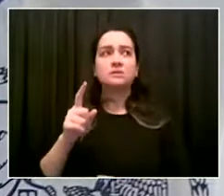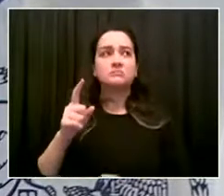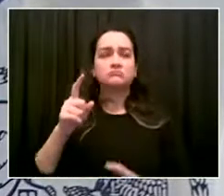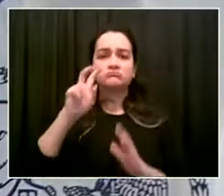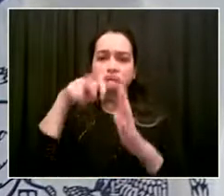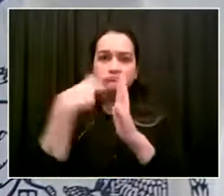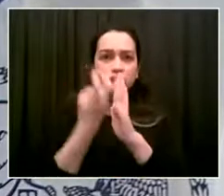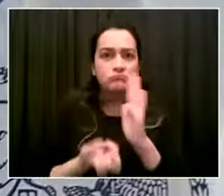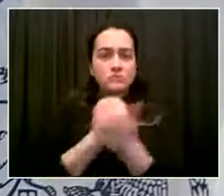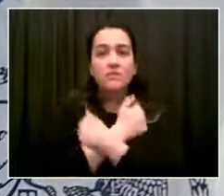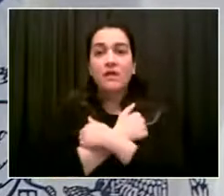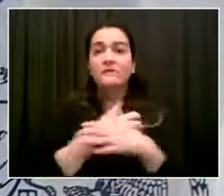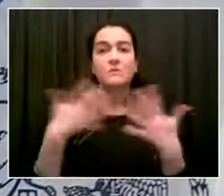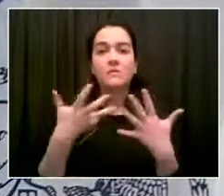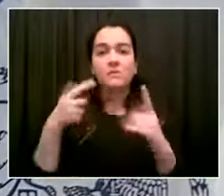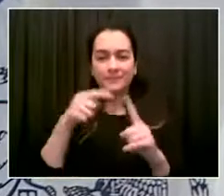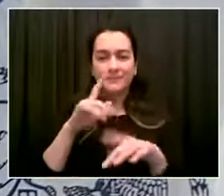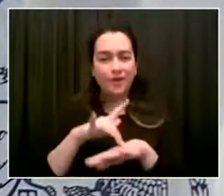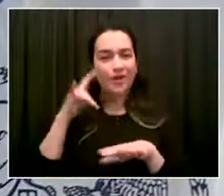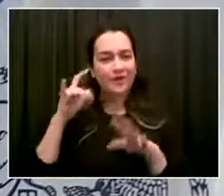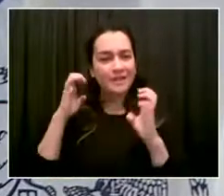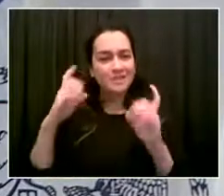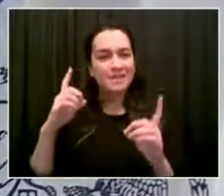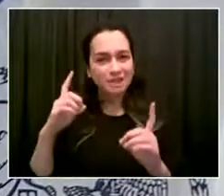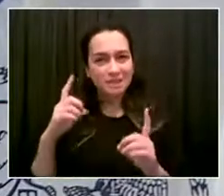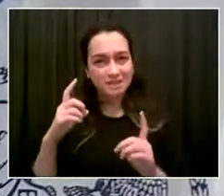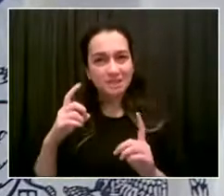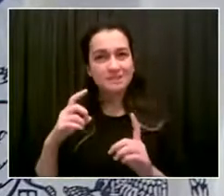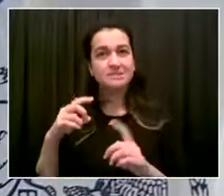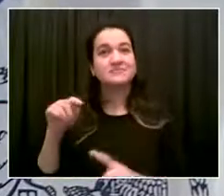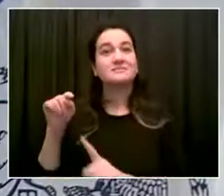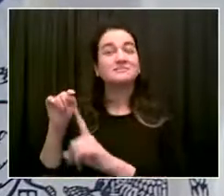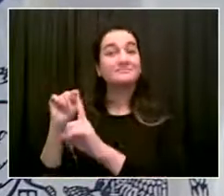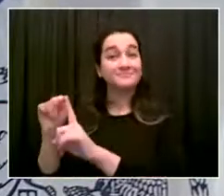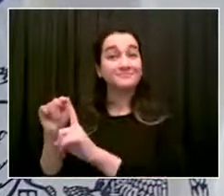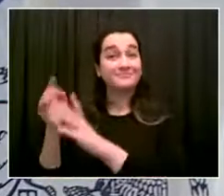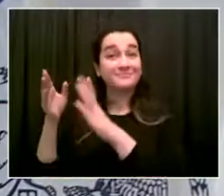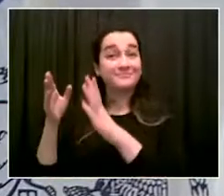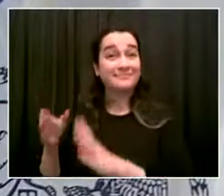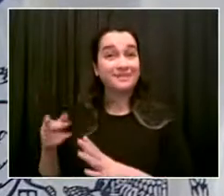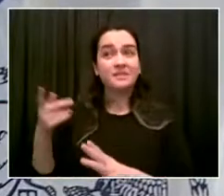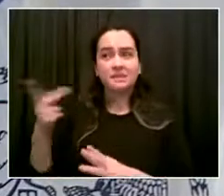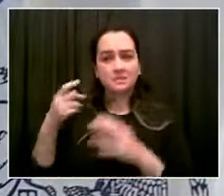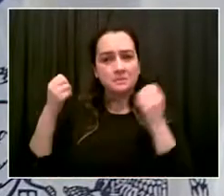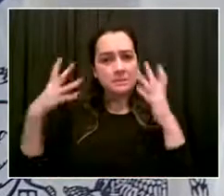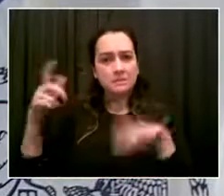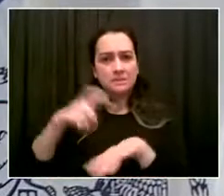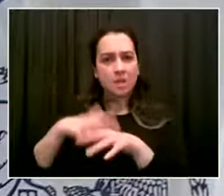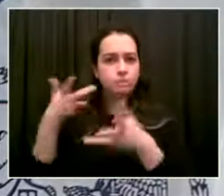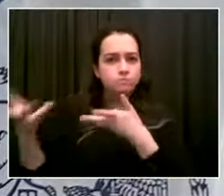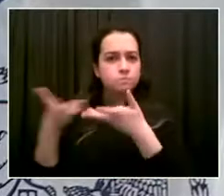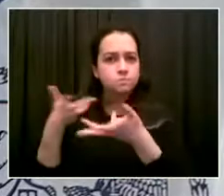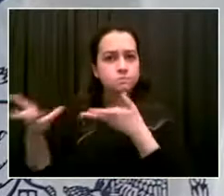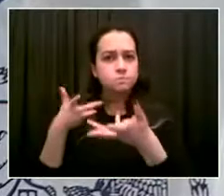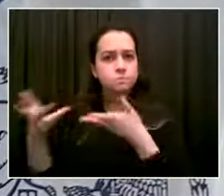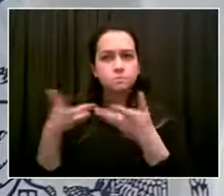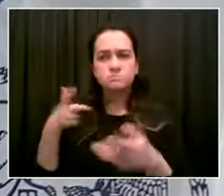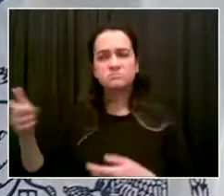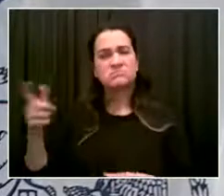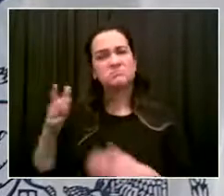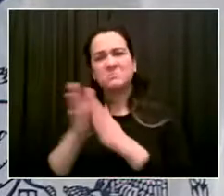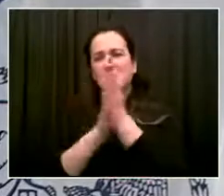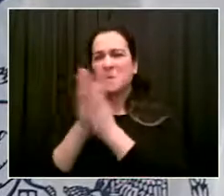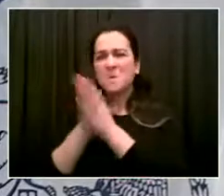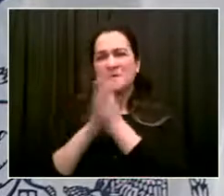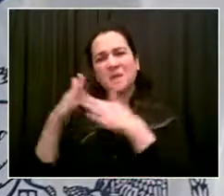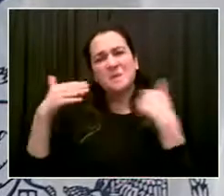Kalos. He has talked to me about this dozens and dozens of times over the year and I'm really happy that we can have him join us on this day where this